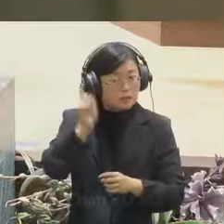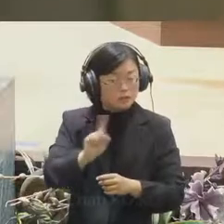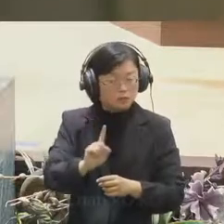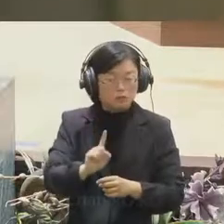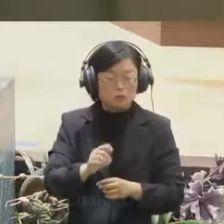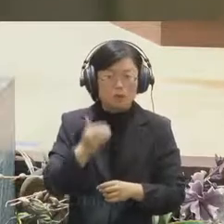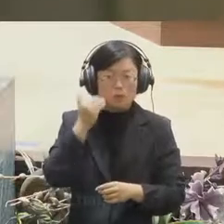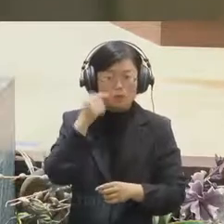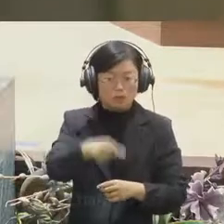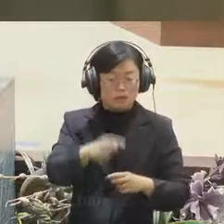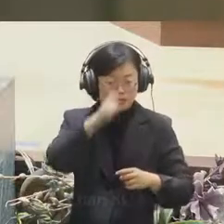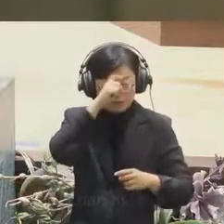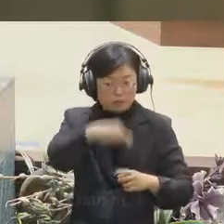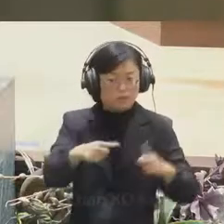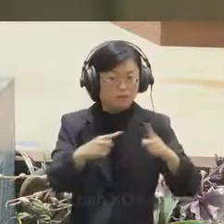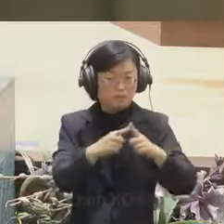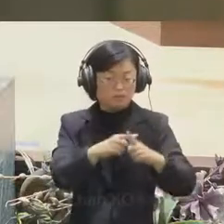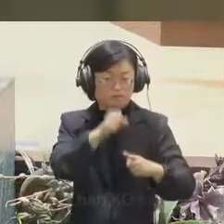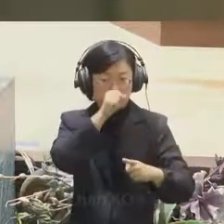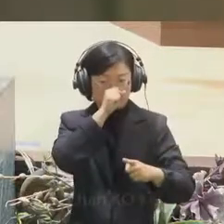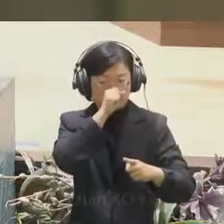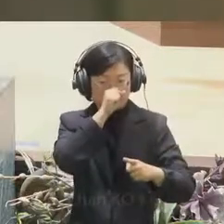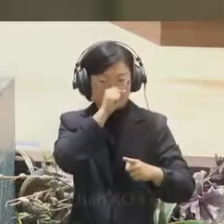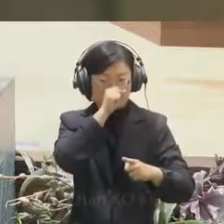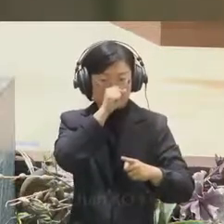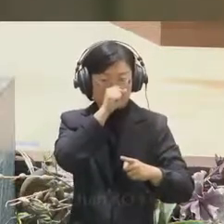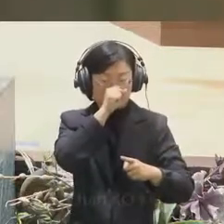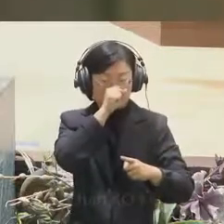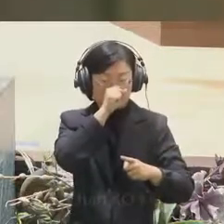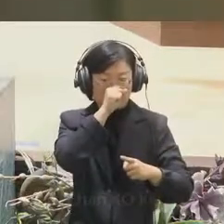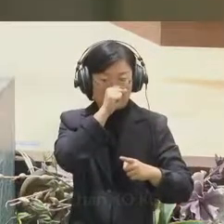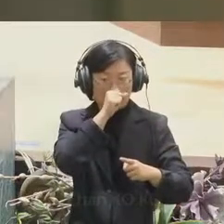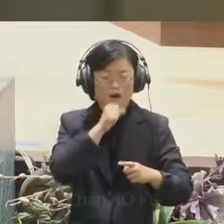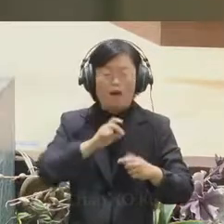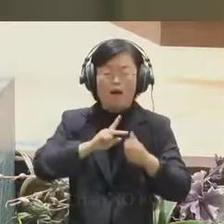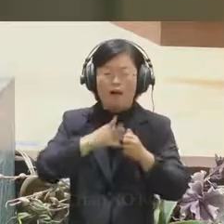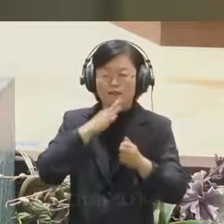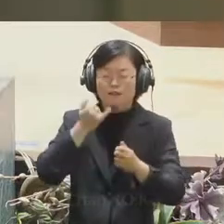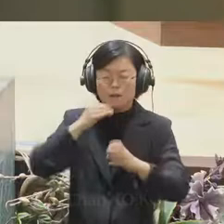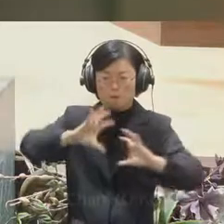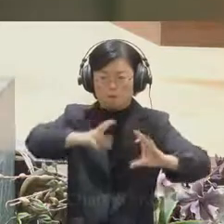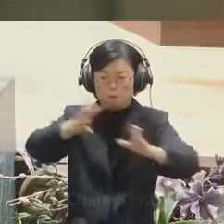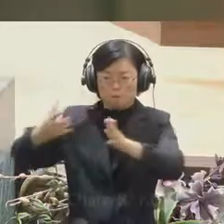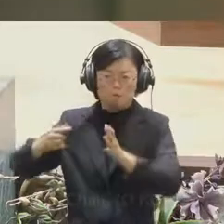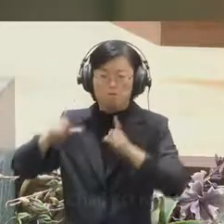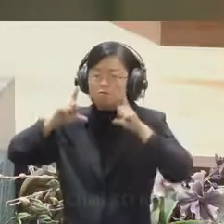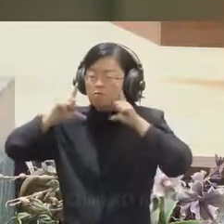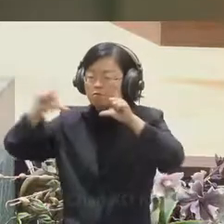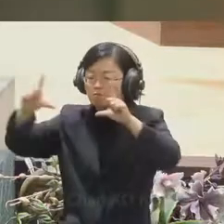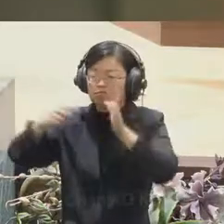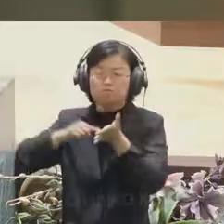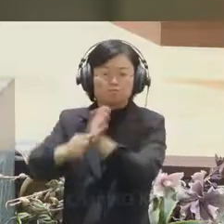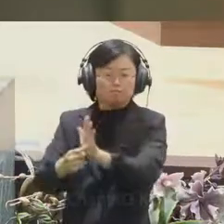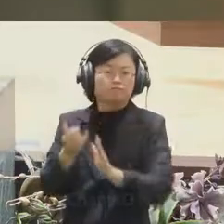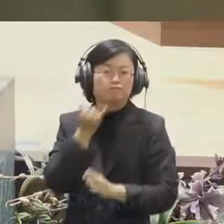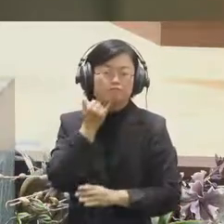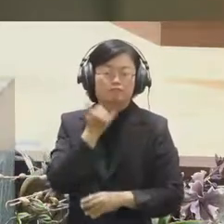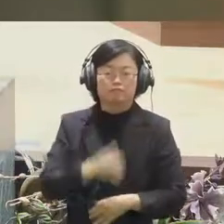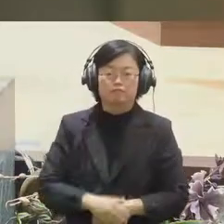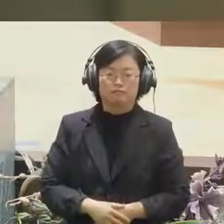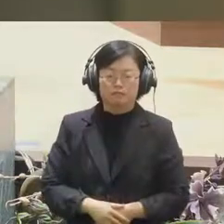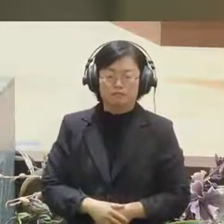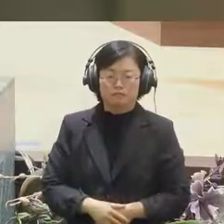country in a good place in a global setting. Most of the projects are run by local people